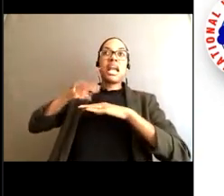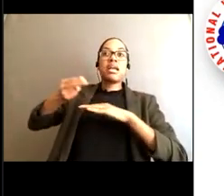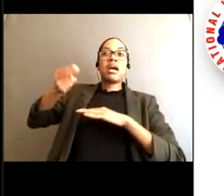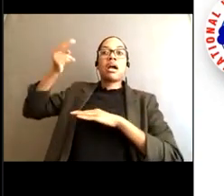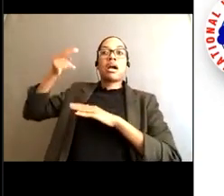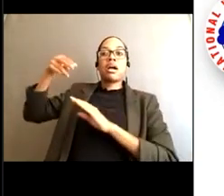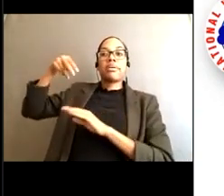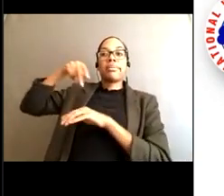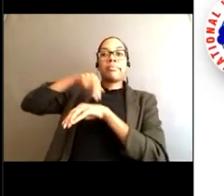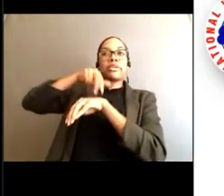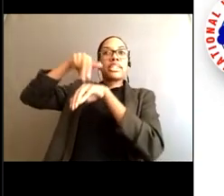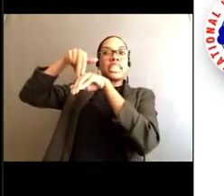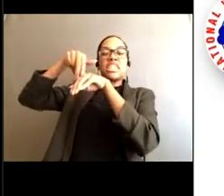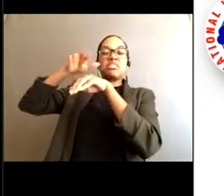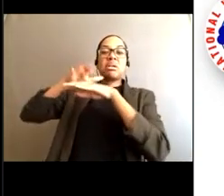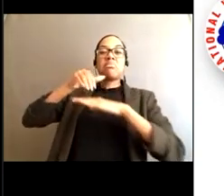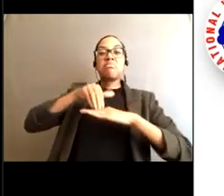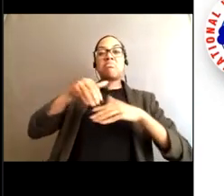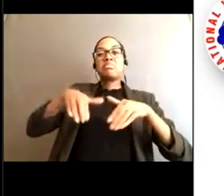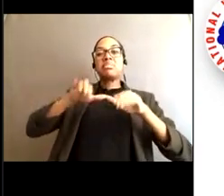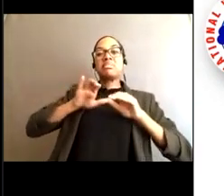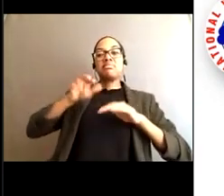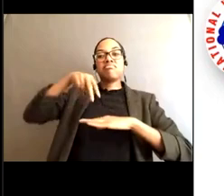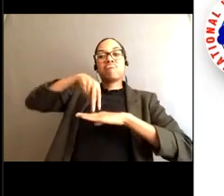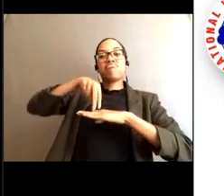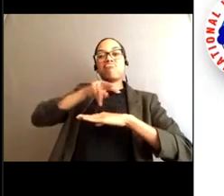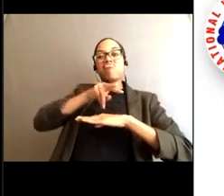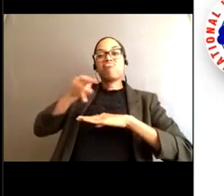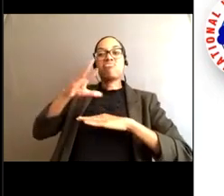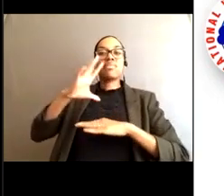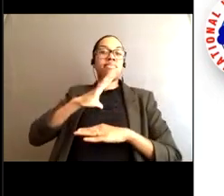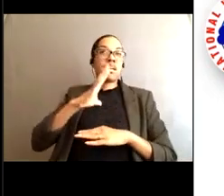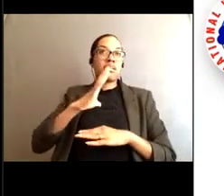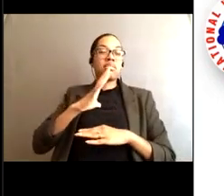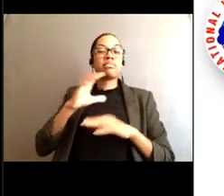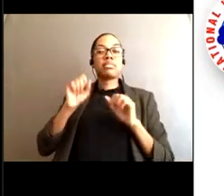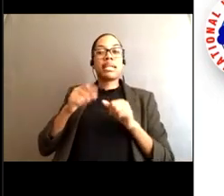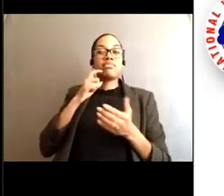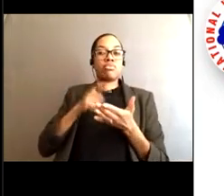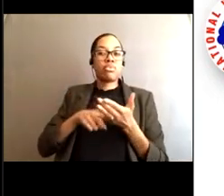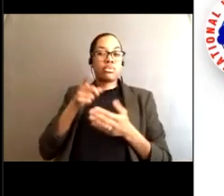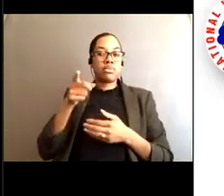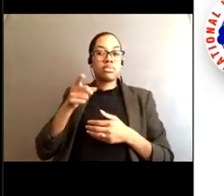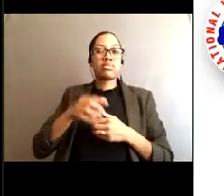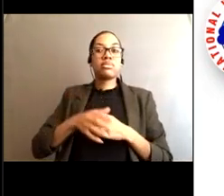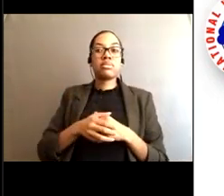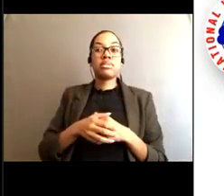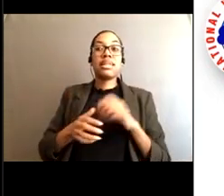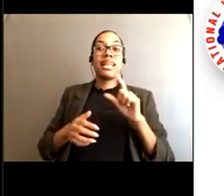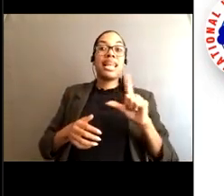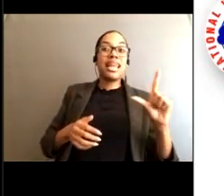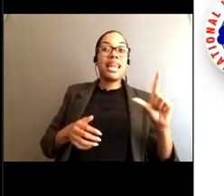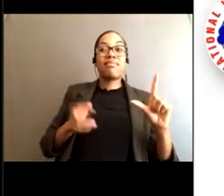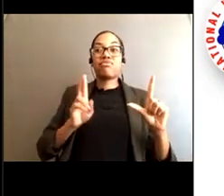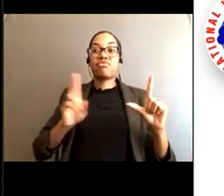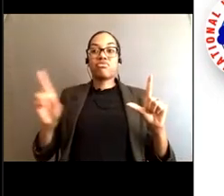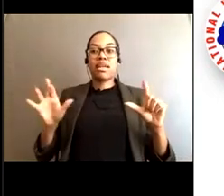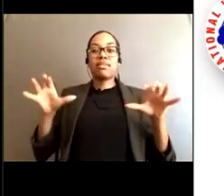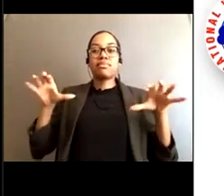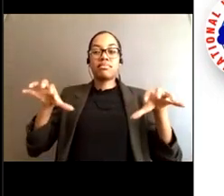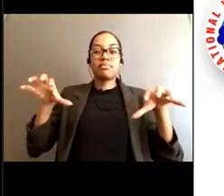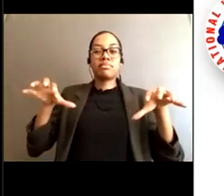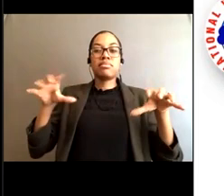you can see what it might look like from eye level, where on the left and the right sides, there's that white foam again,